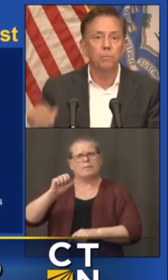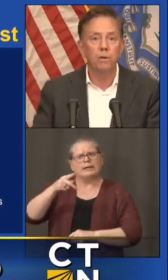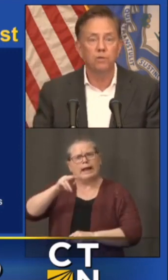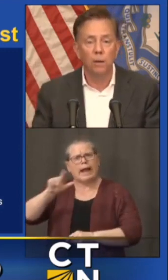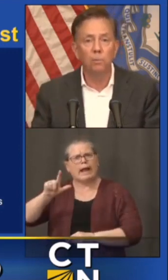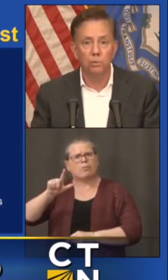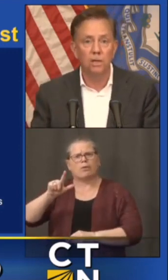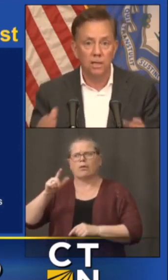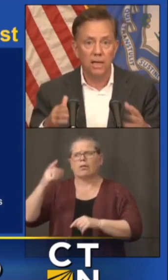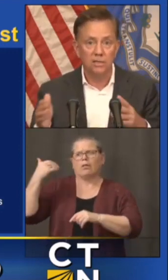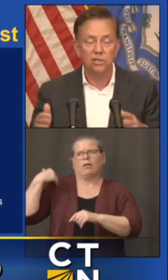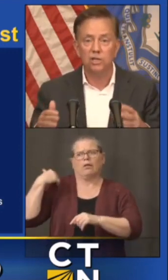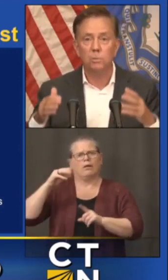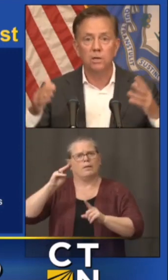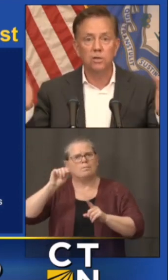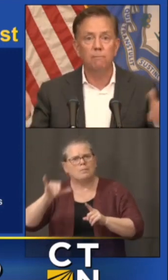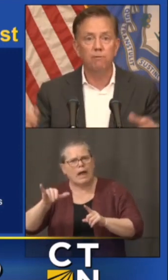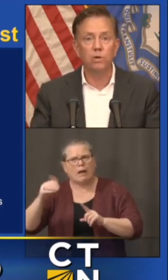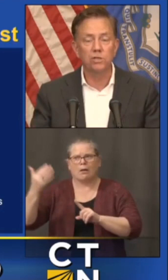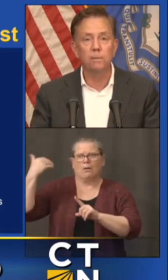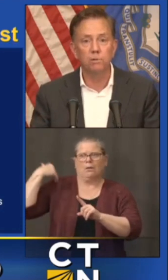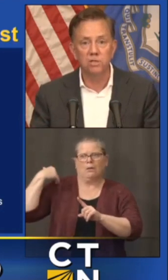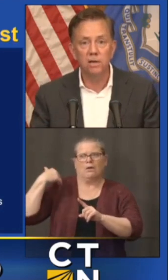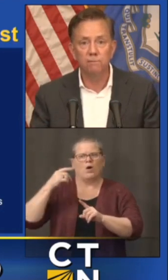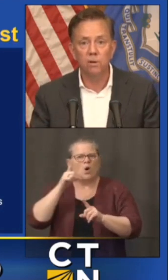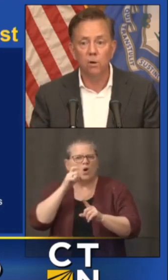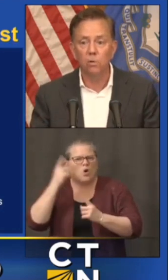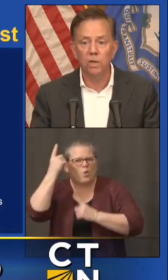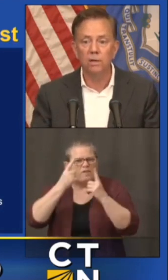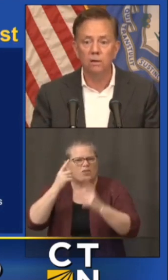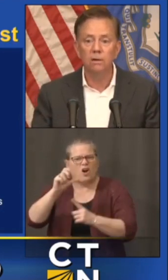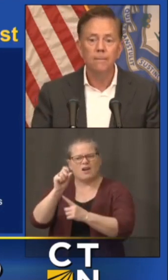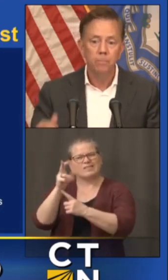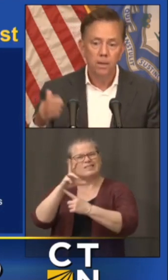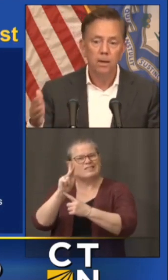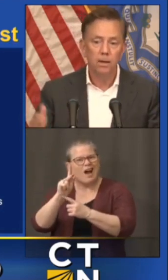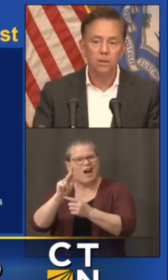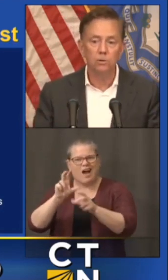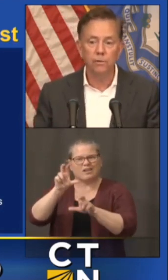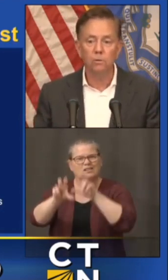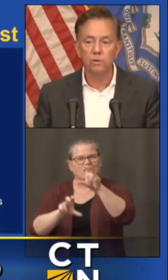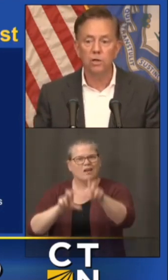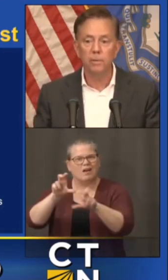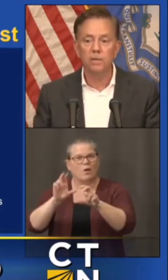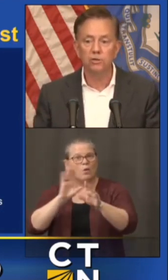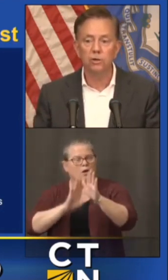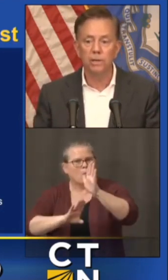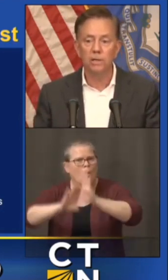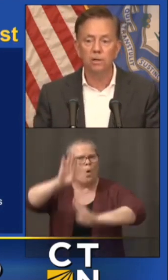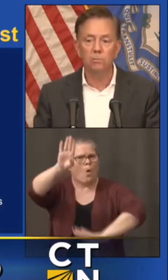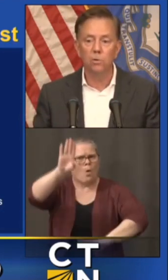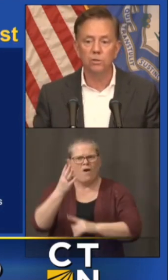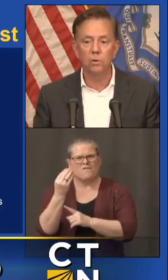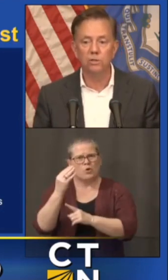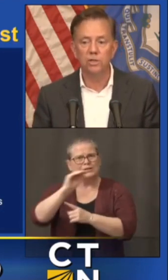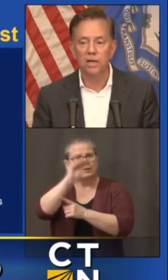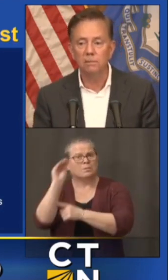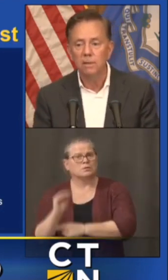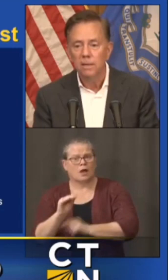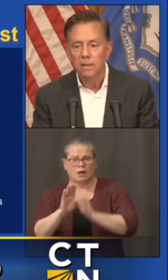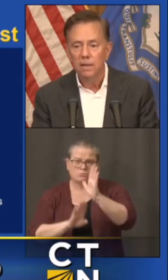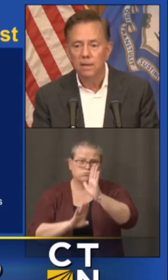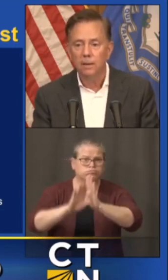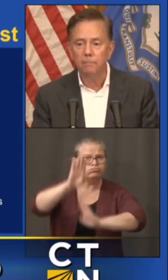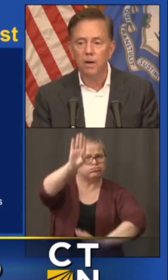would have doubled in the last six months up 14 percent for the whole year uh those folks are going to be contributing a little more to our